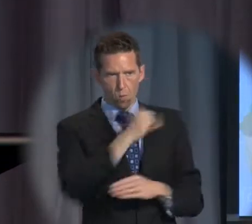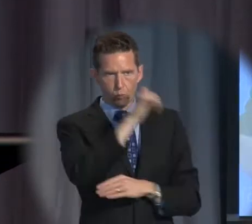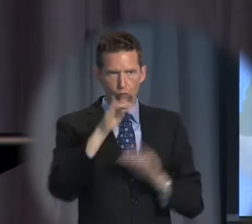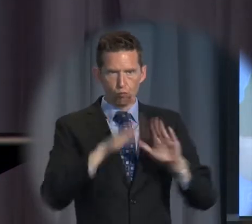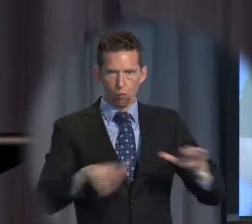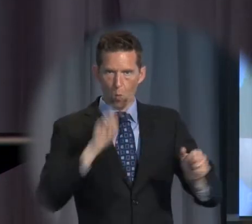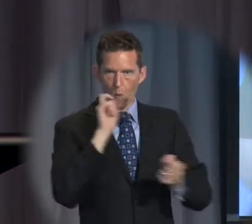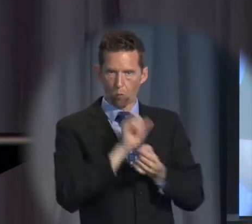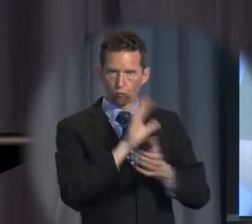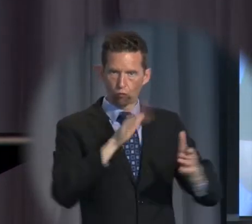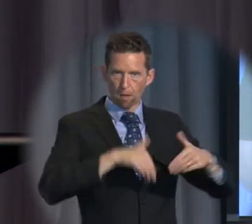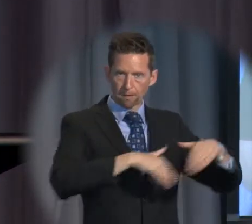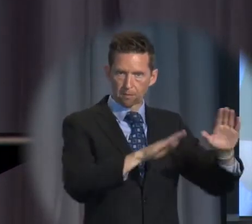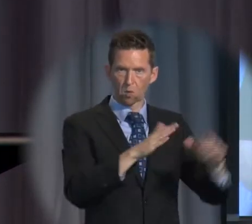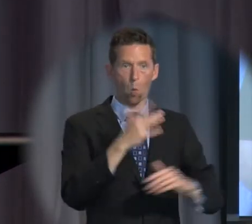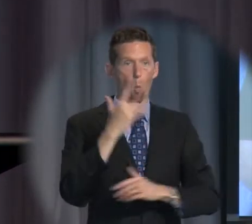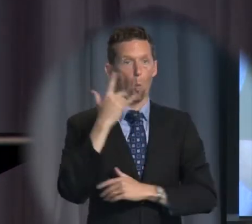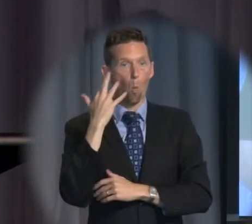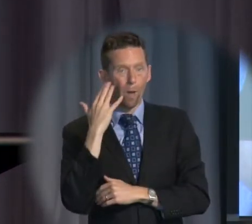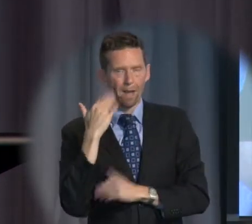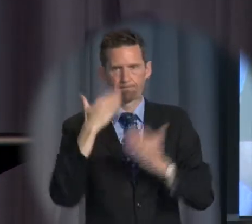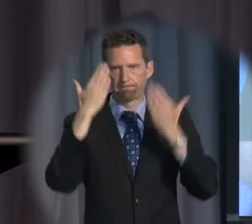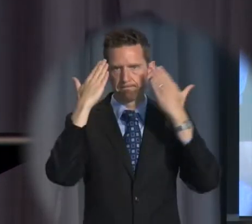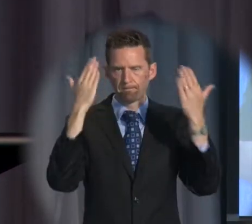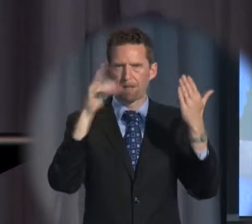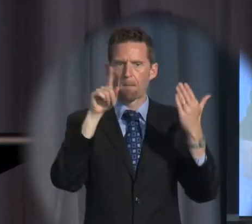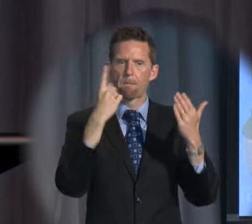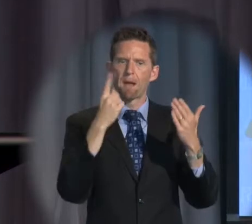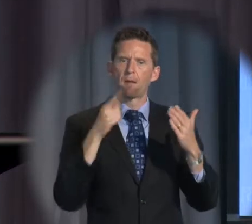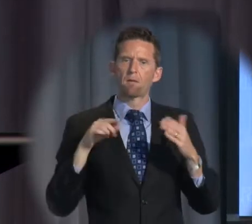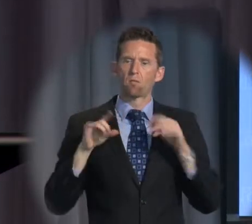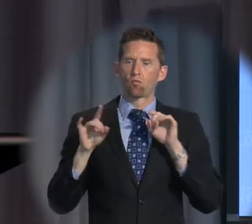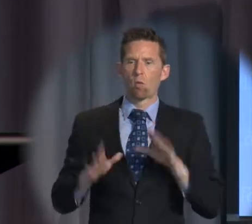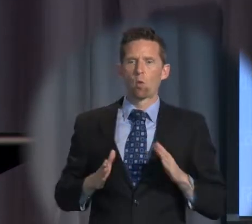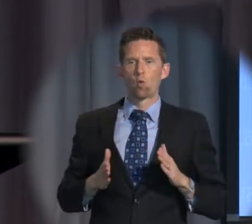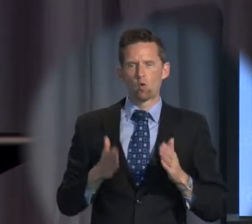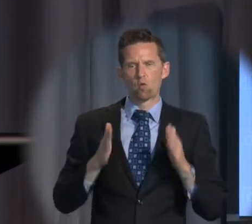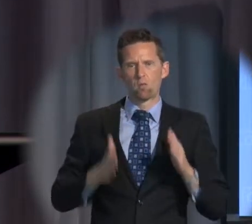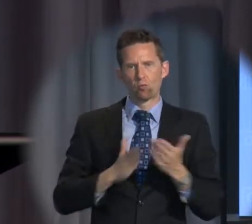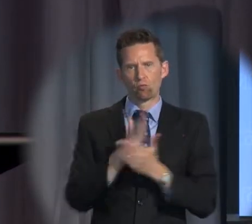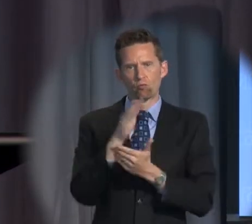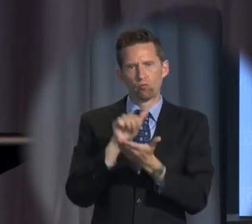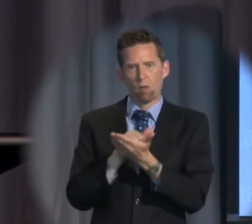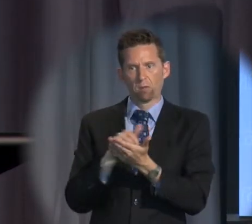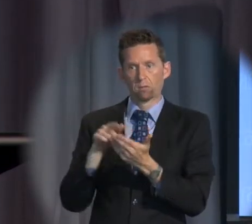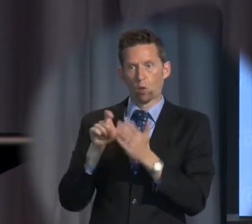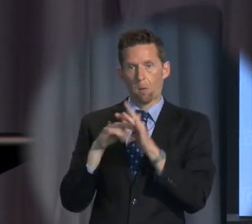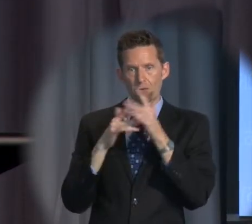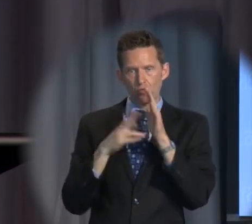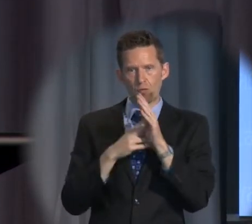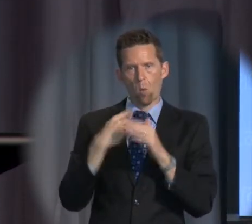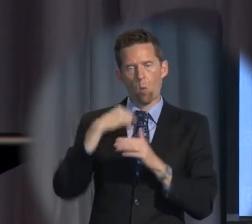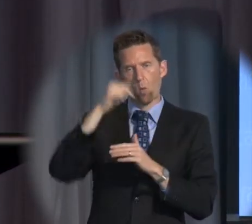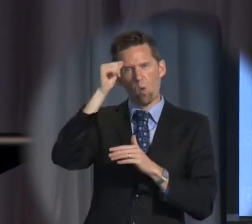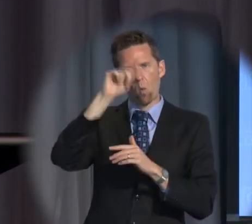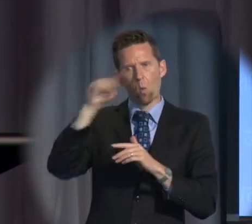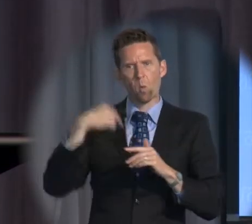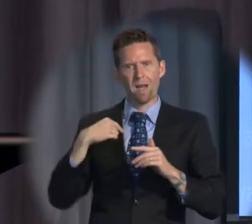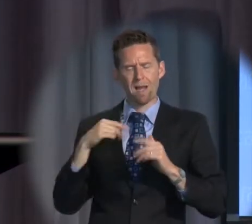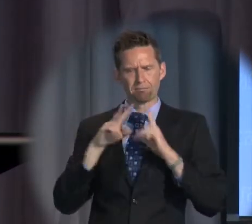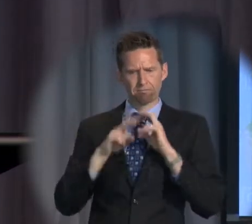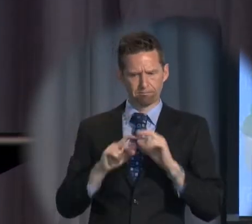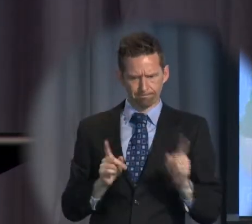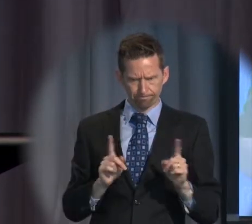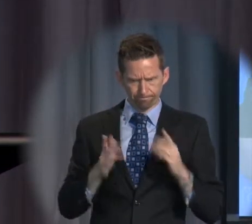they will be released, but I think from the point of view of the Australian Human Rights Commission, and as you know, we've been holding an inquiry into the physical and